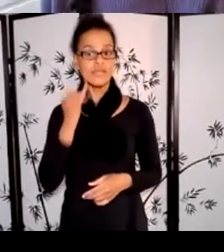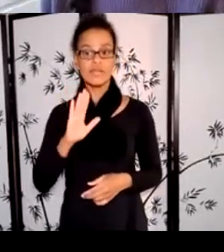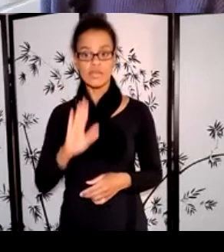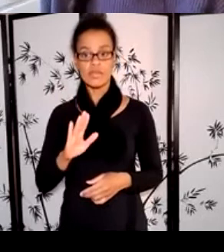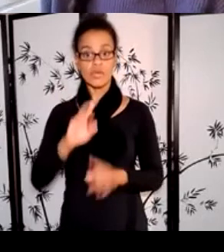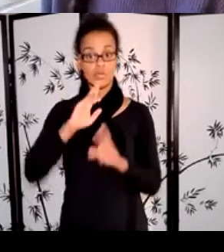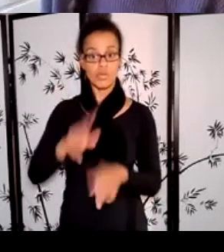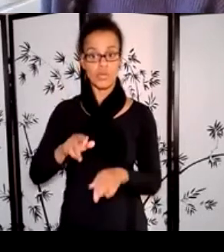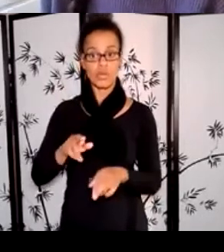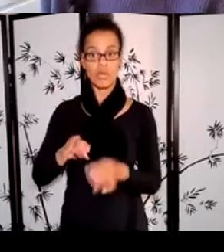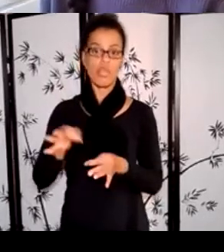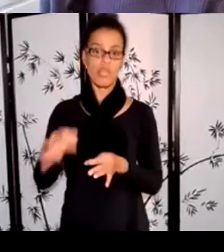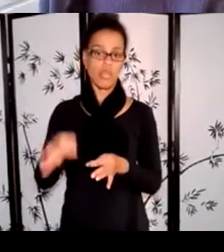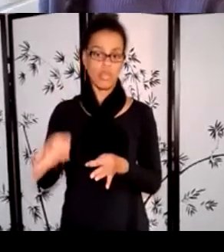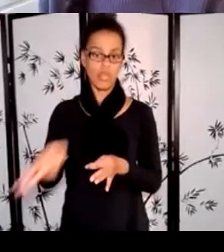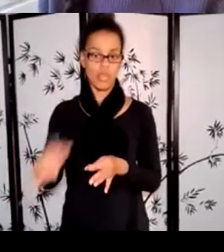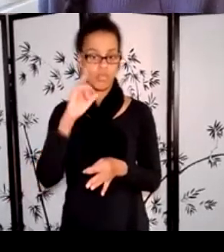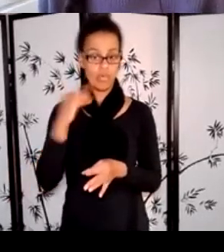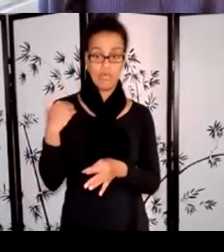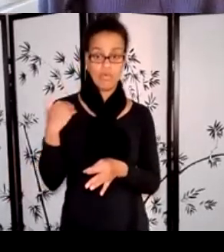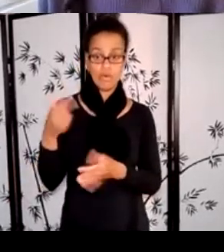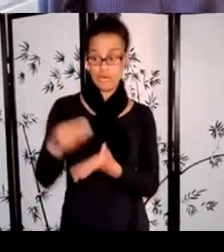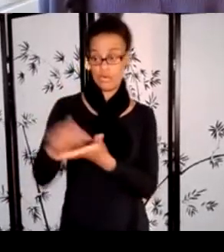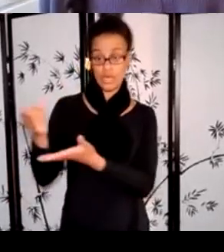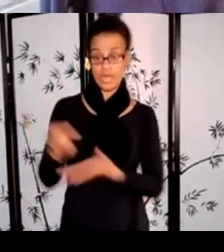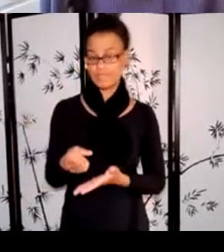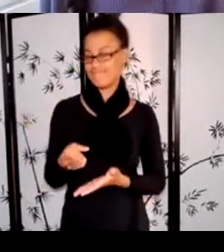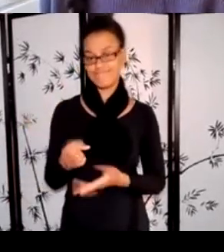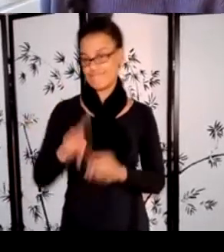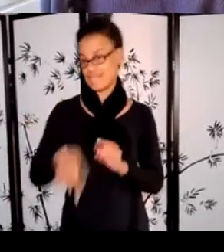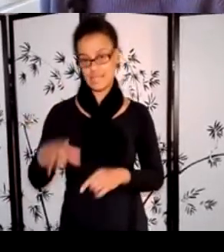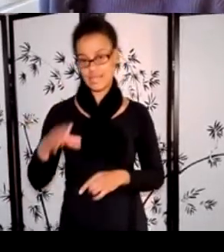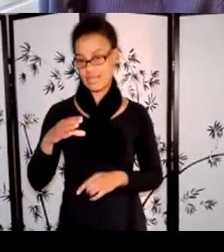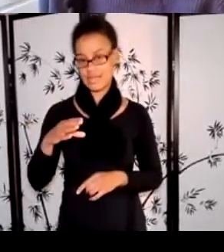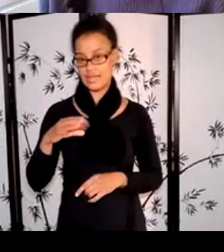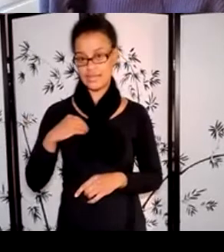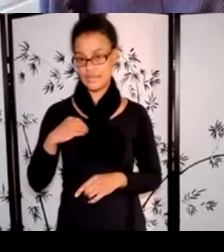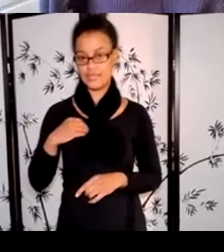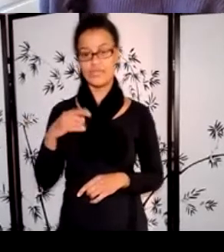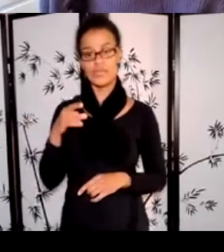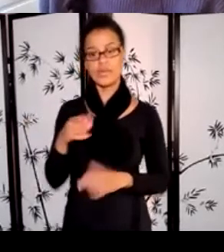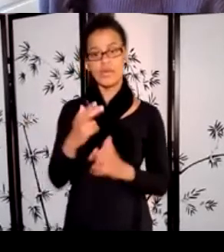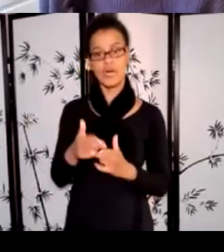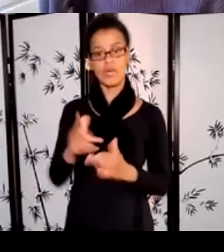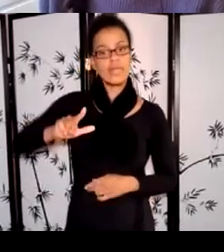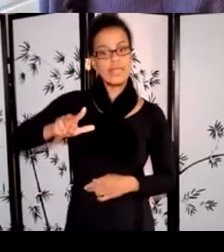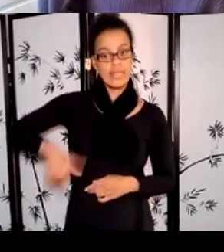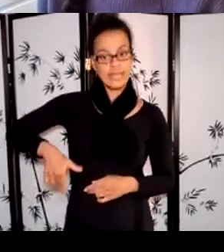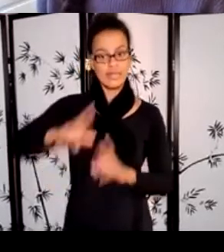for a previous grant. This specifically refers to late reports that have not been submitted or received an extension.